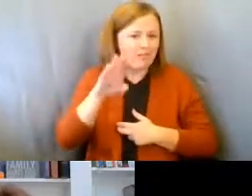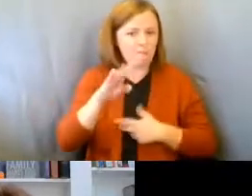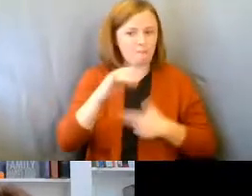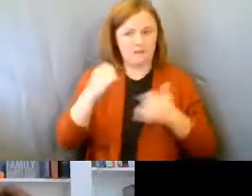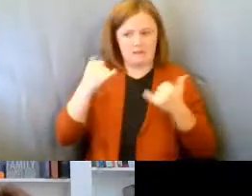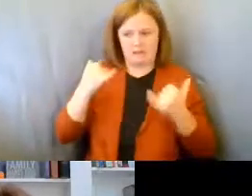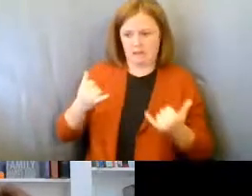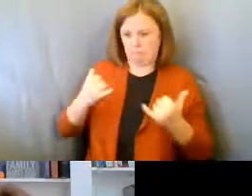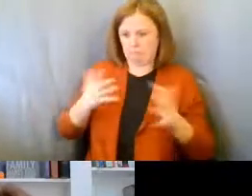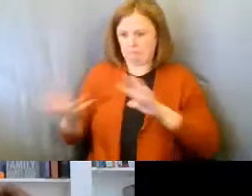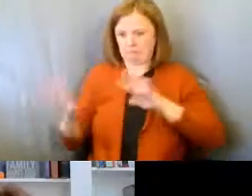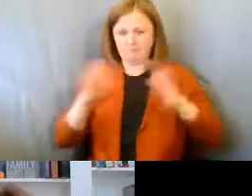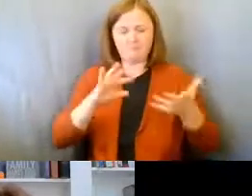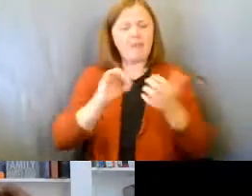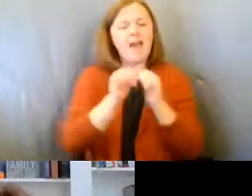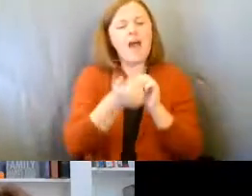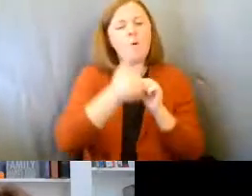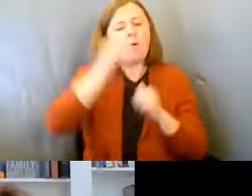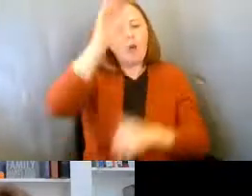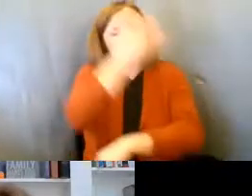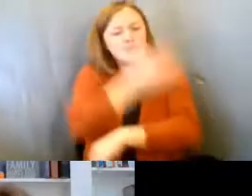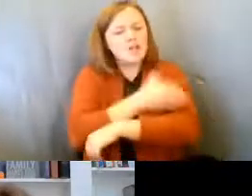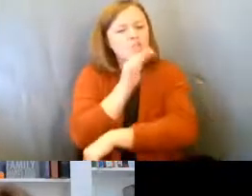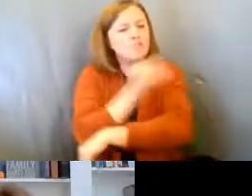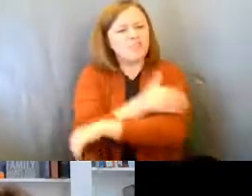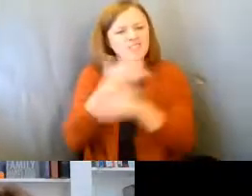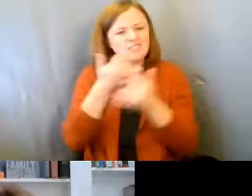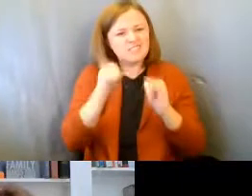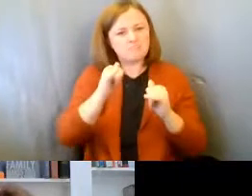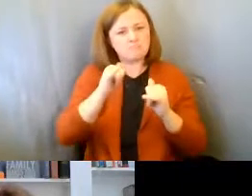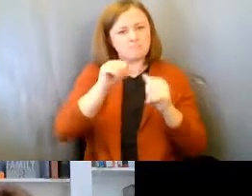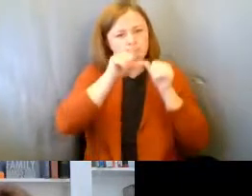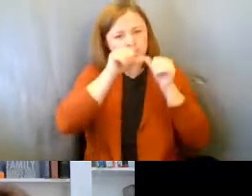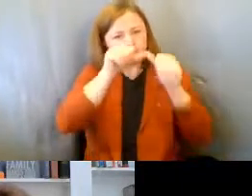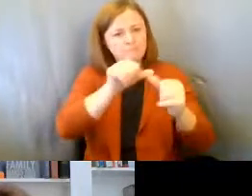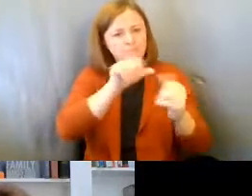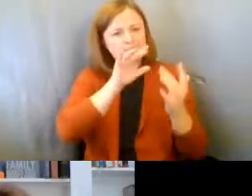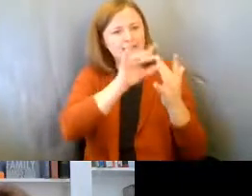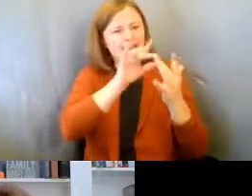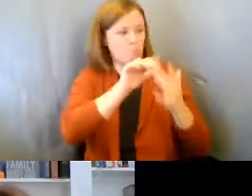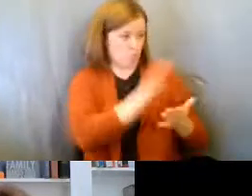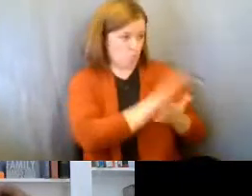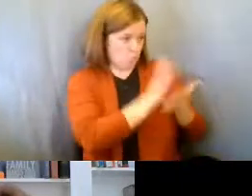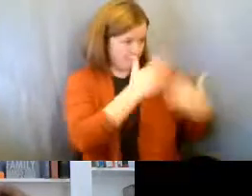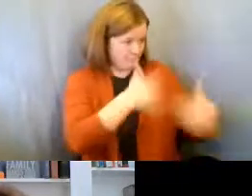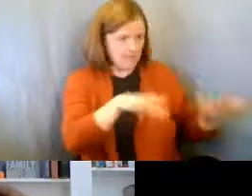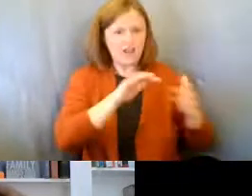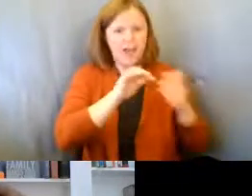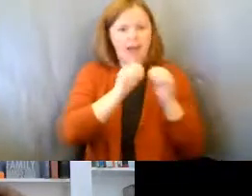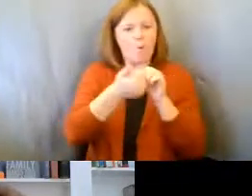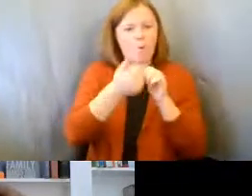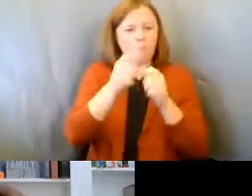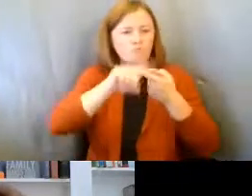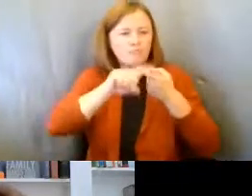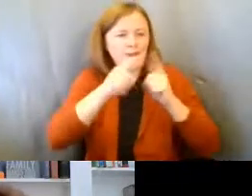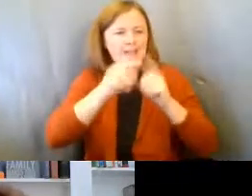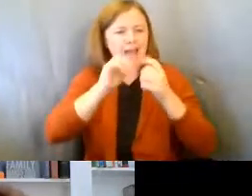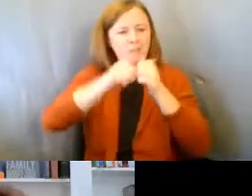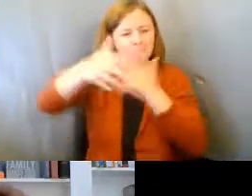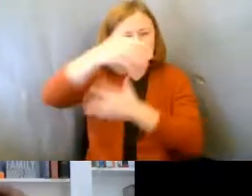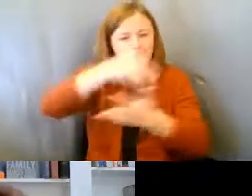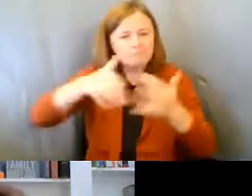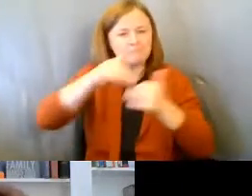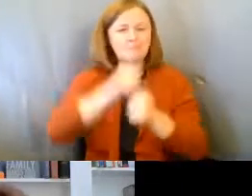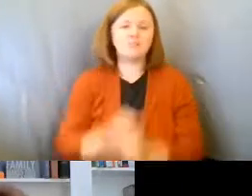how are our sons and daughters going to continue to connect outside of school? I'll tell you, I think the